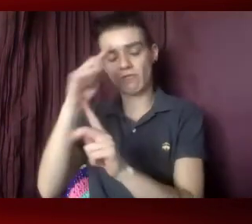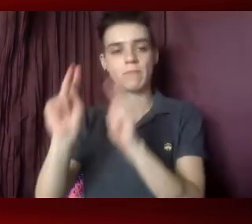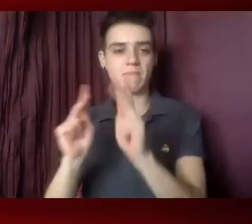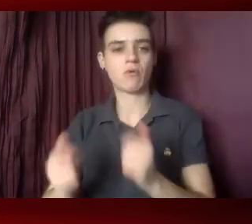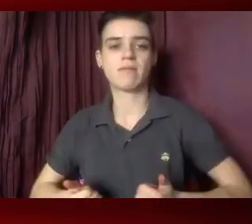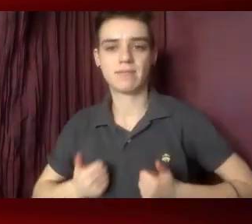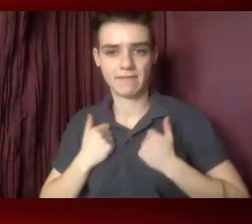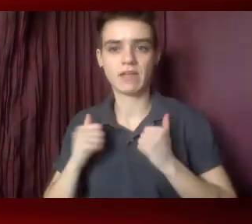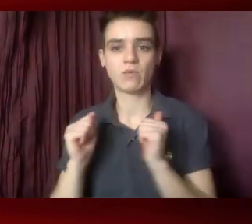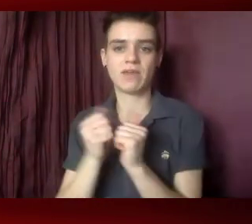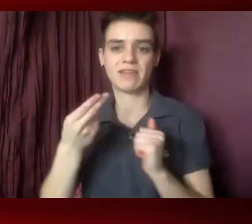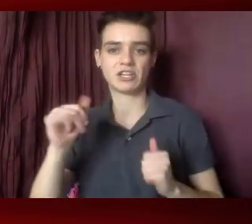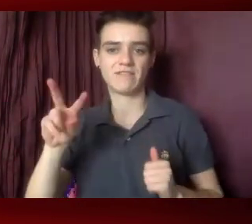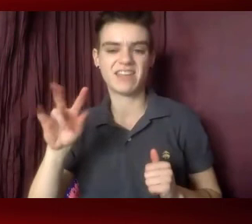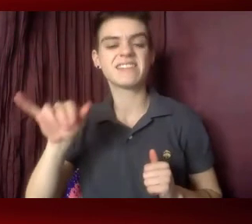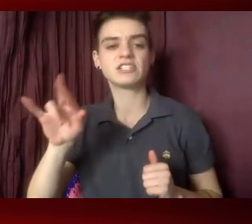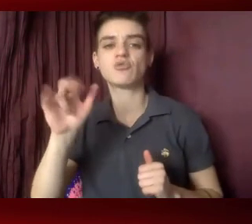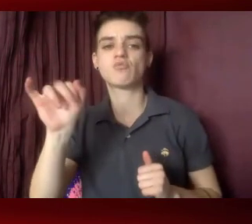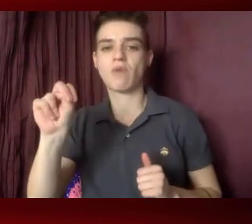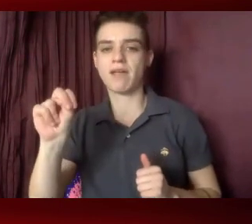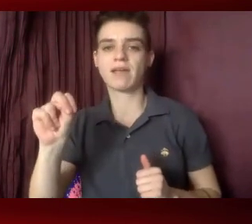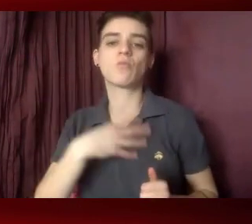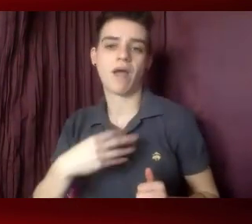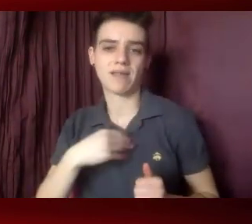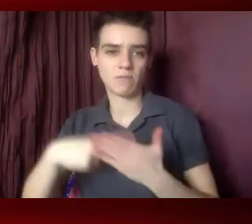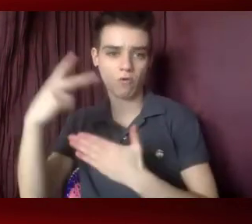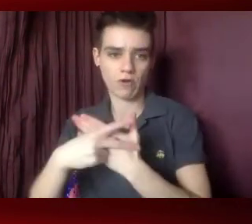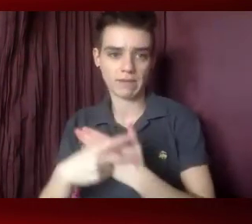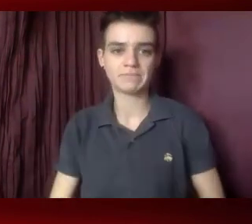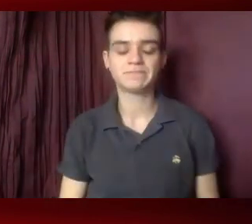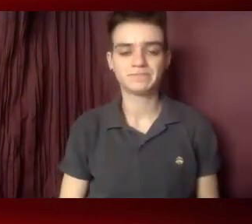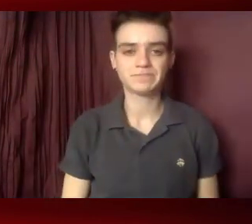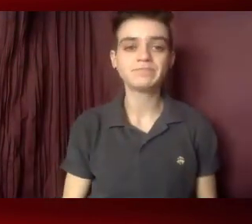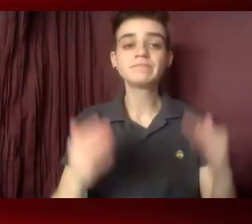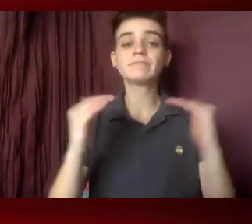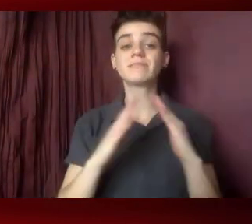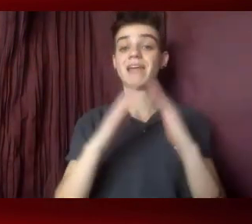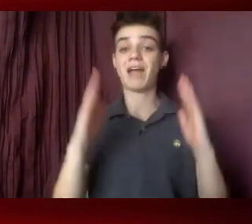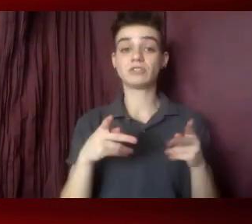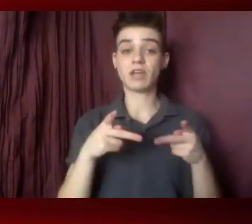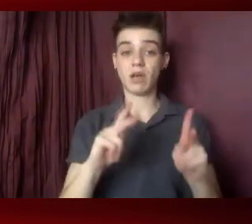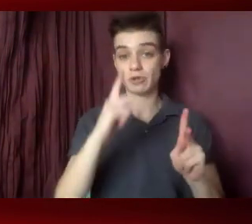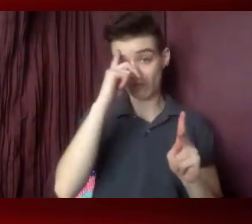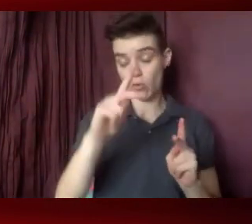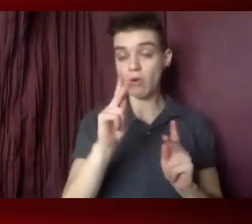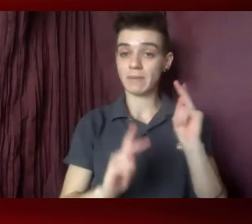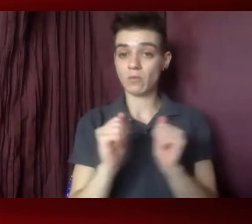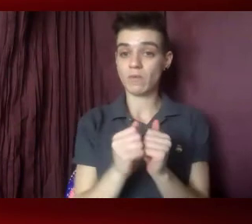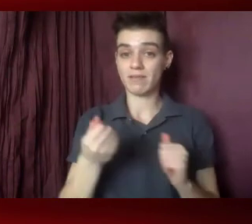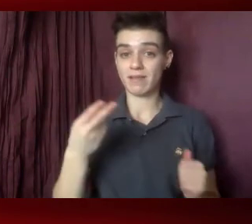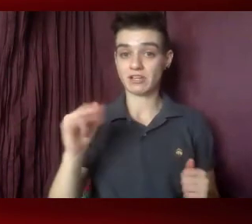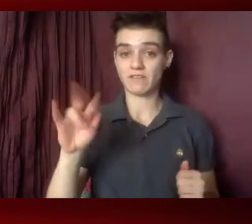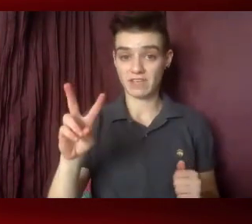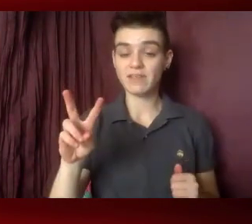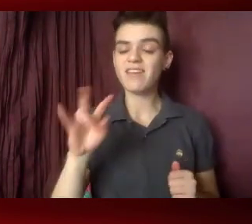An additional program that is critical and speaks to the social determinants of health is a housing opportunities for people with AIDS program. This